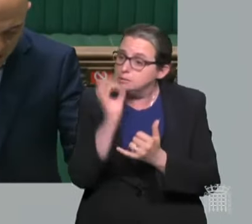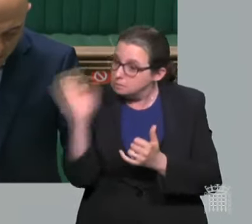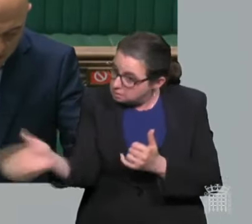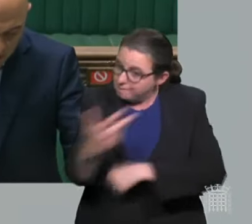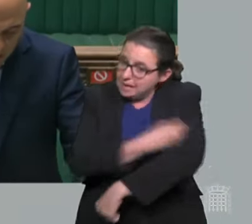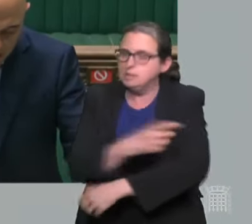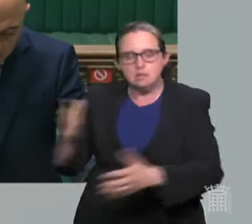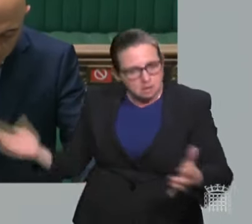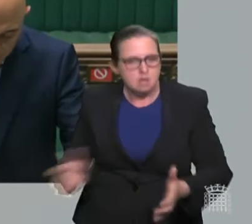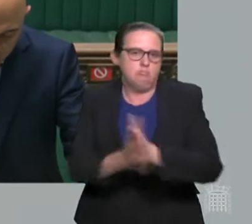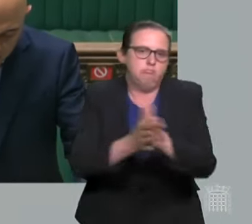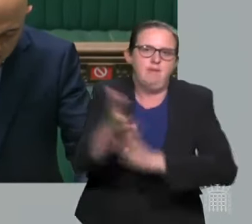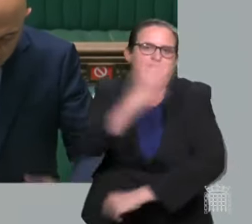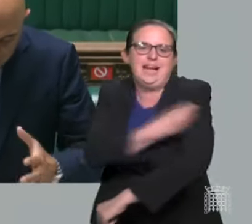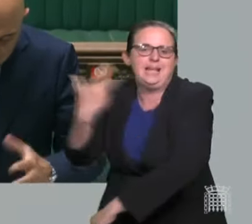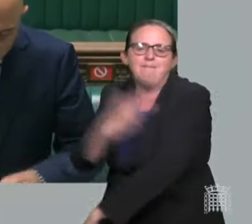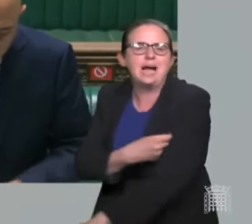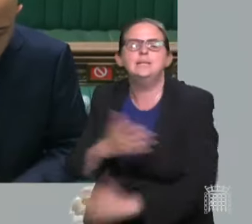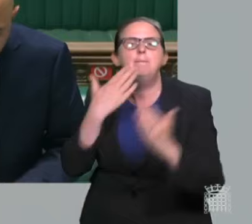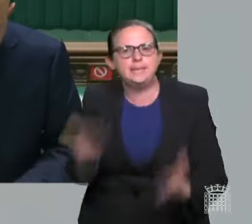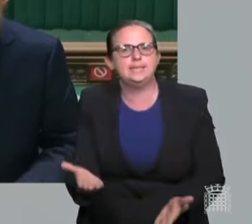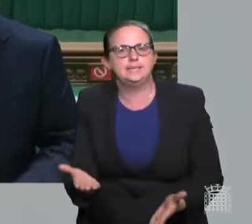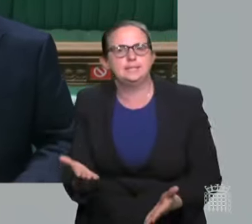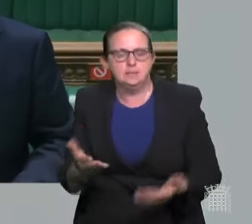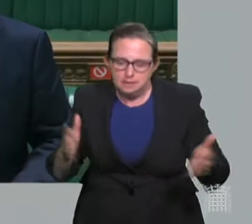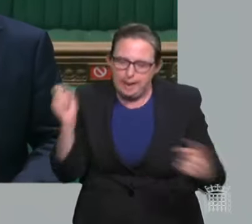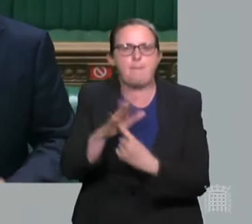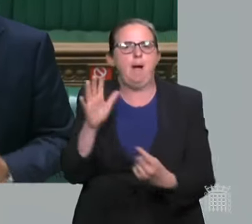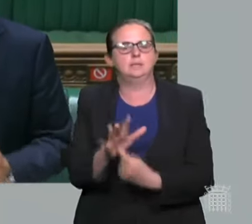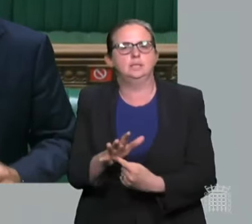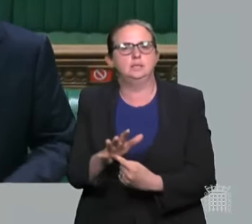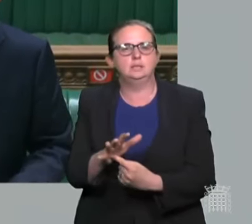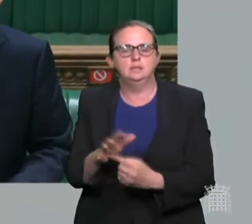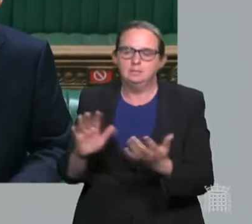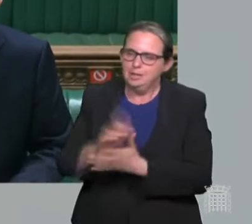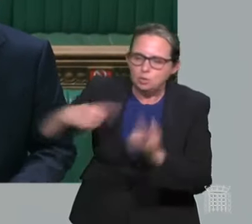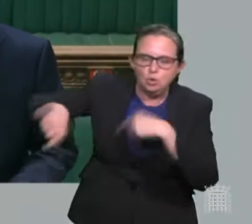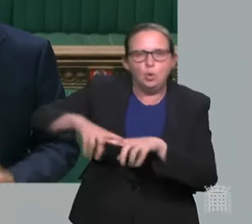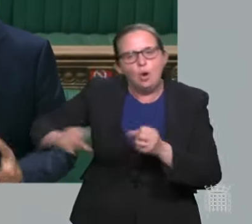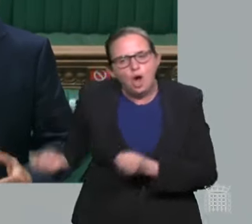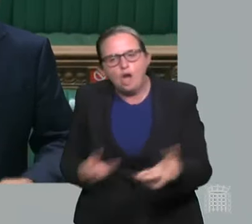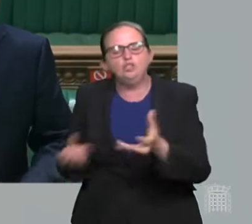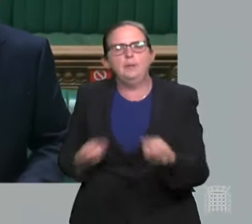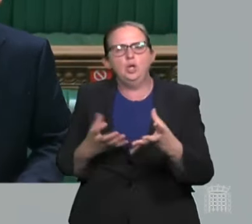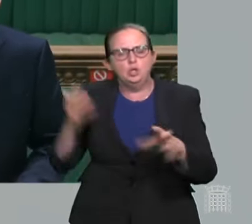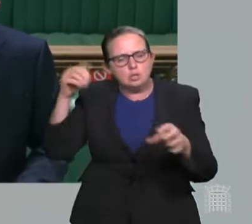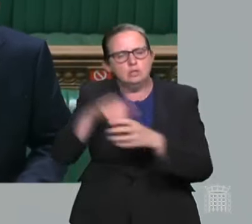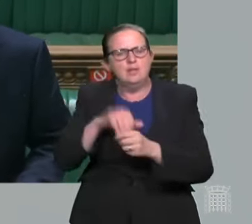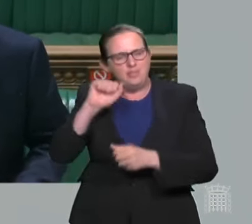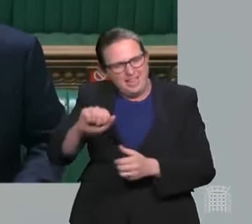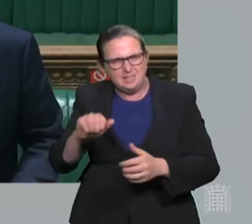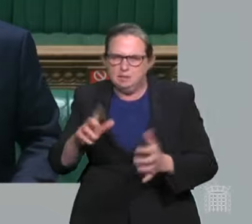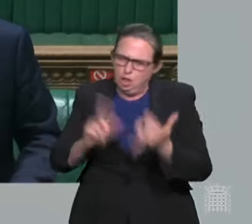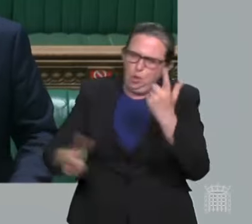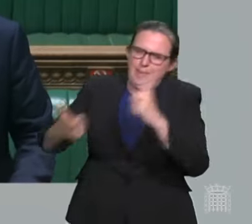take the jabs. And something that this is something that everyone can do to make a contribution towards this national effort.